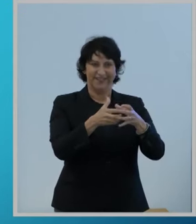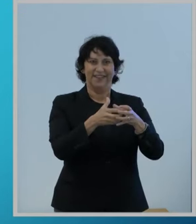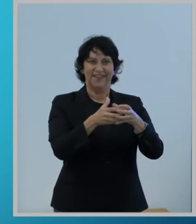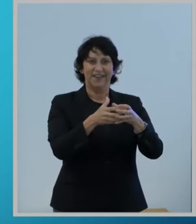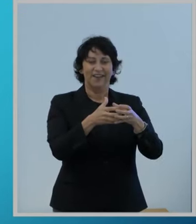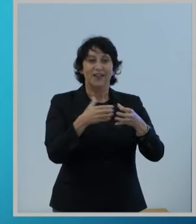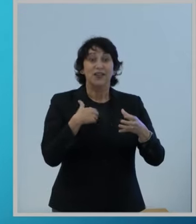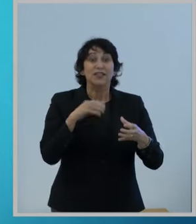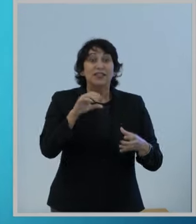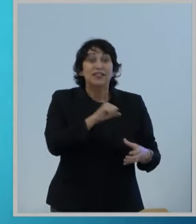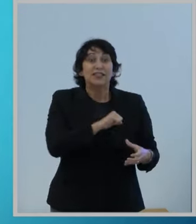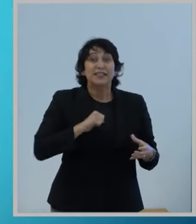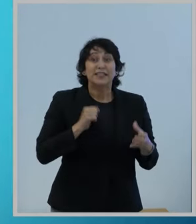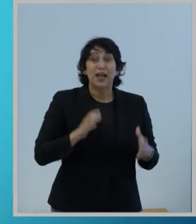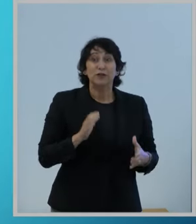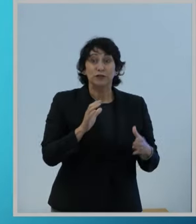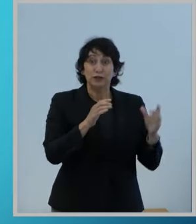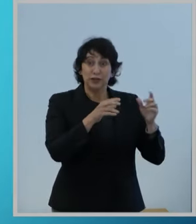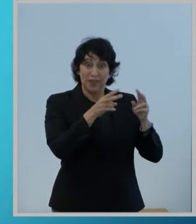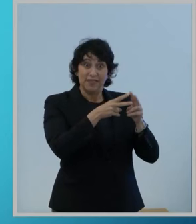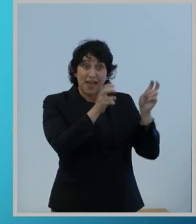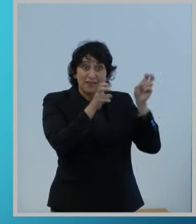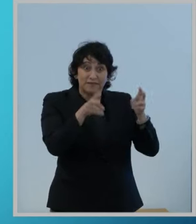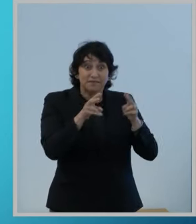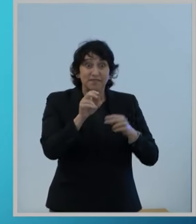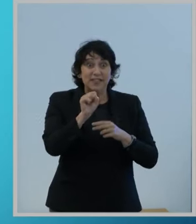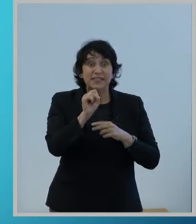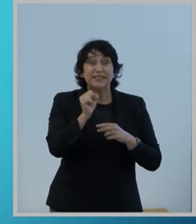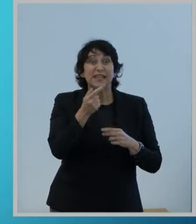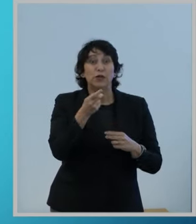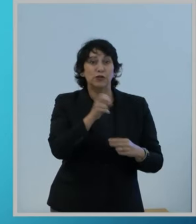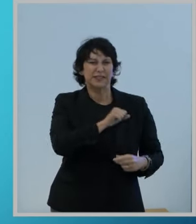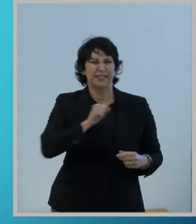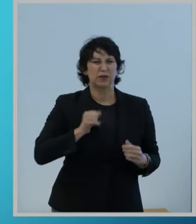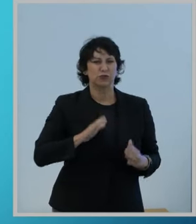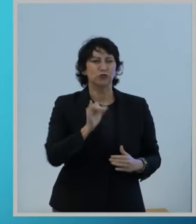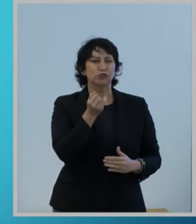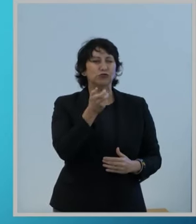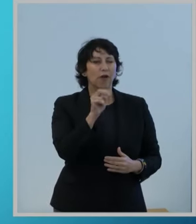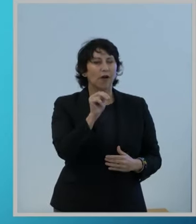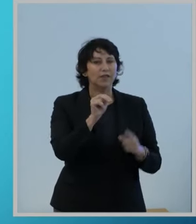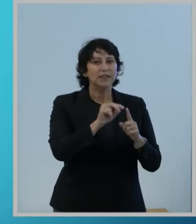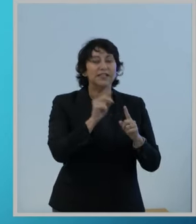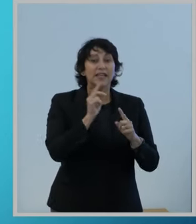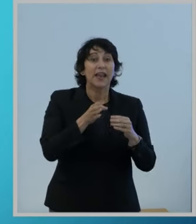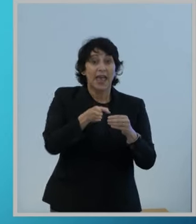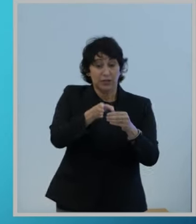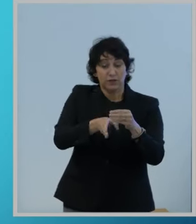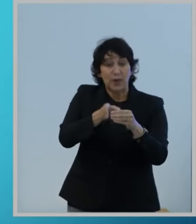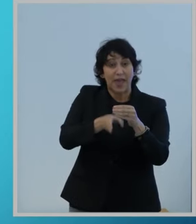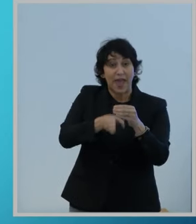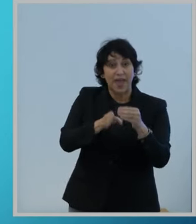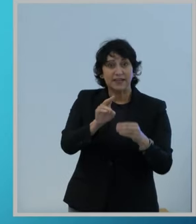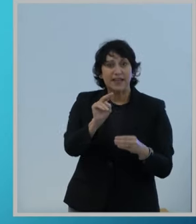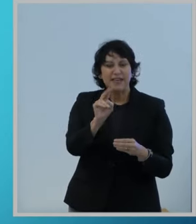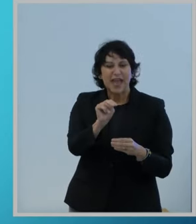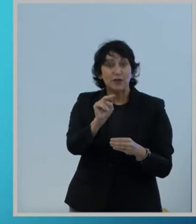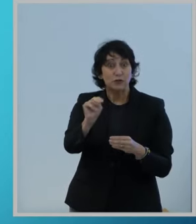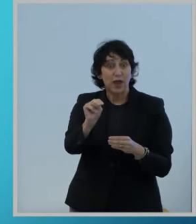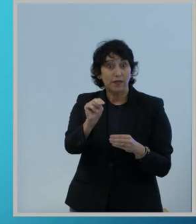Senator John Tester wrote that ending net neutrality ends the Internet